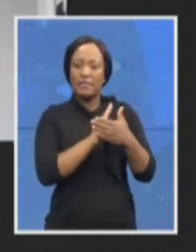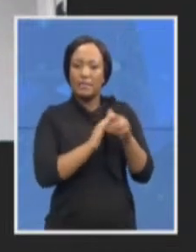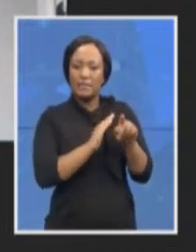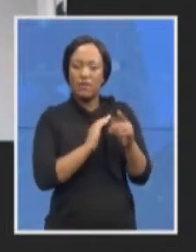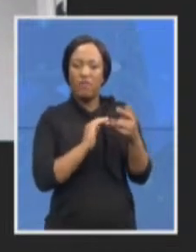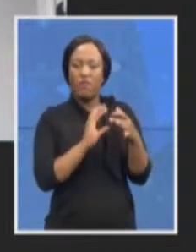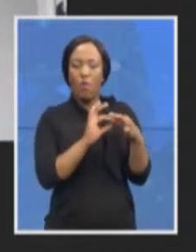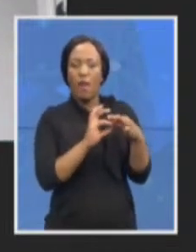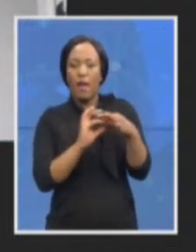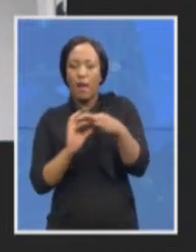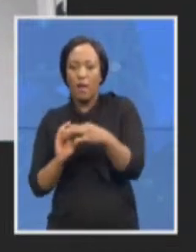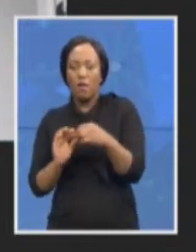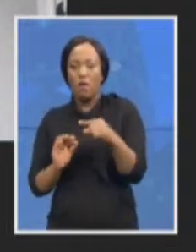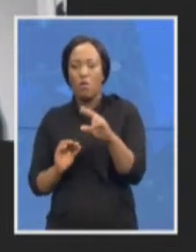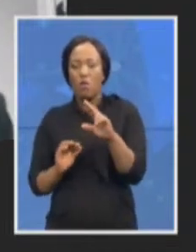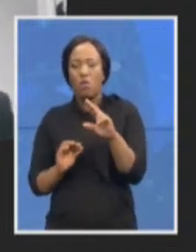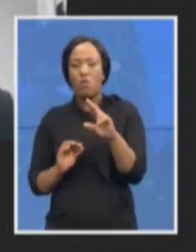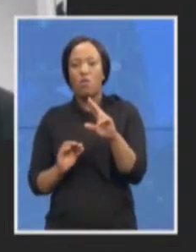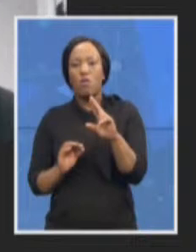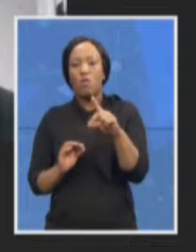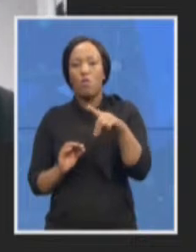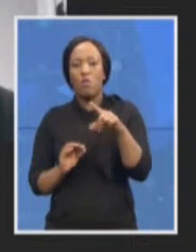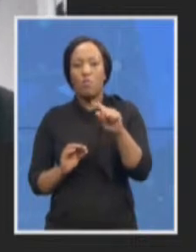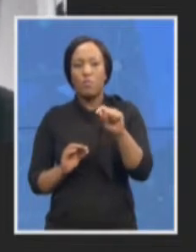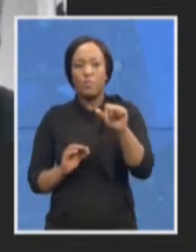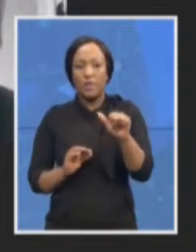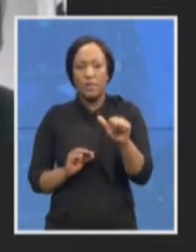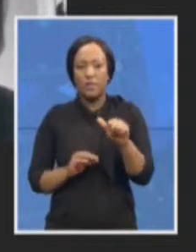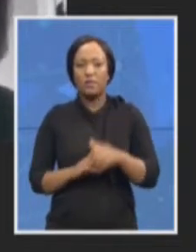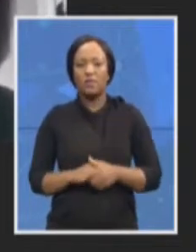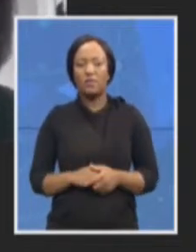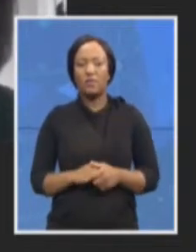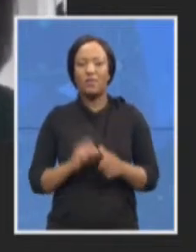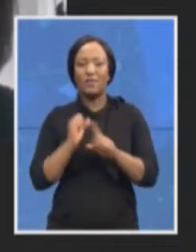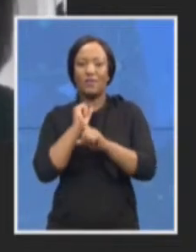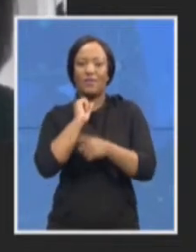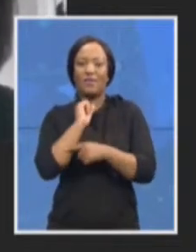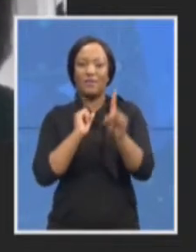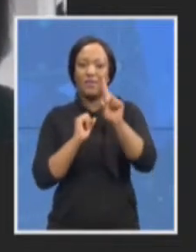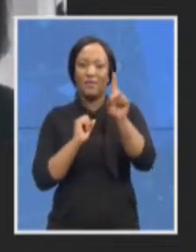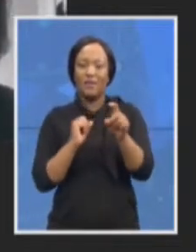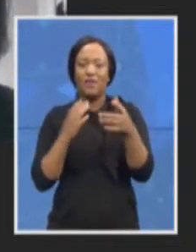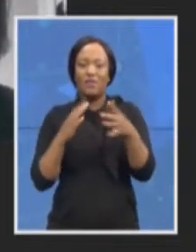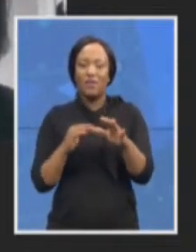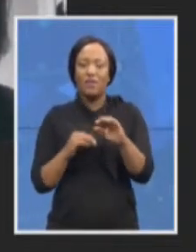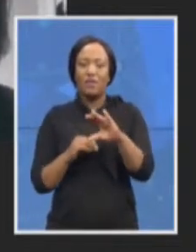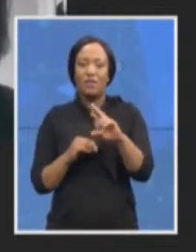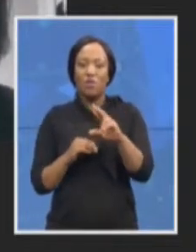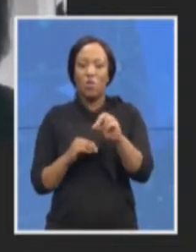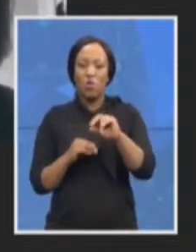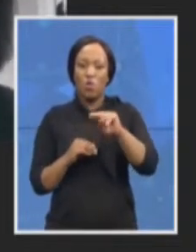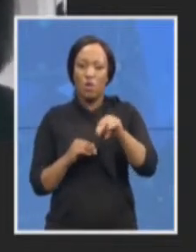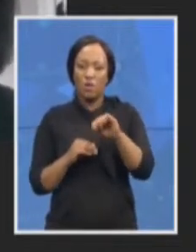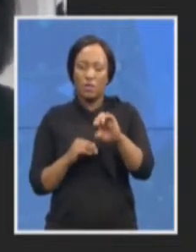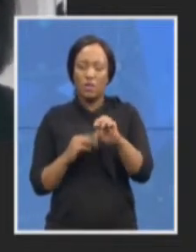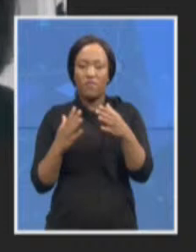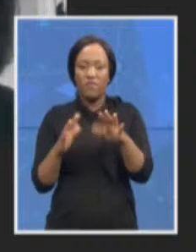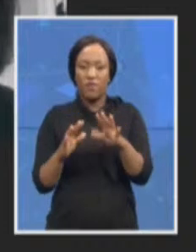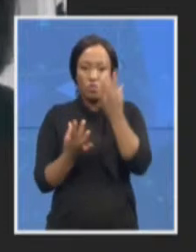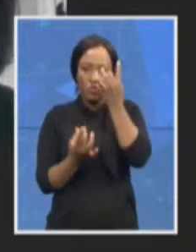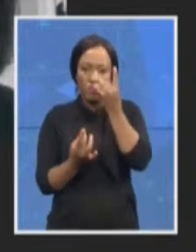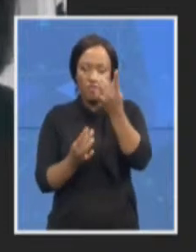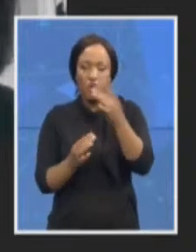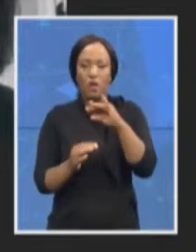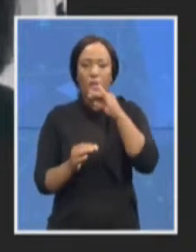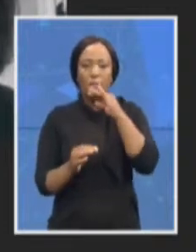my last question is whether advocate Kurnia has given you any indication she is going straight into a new post or